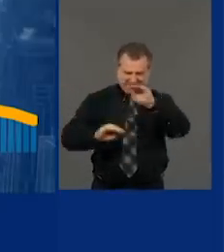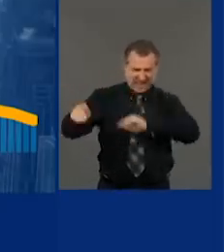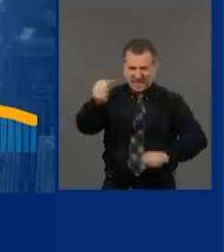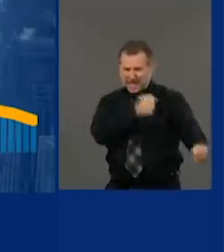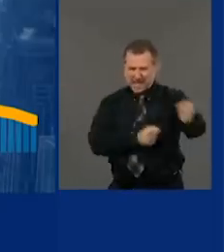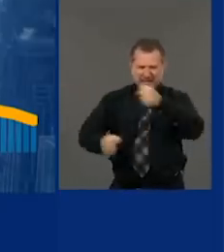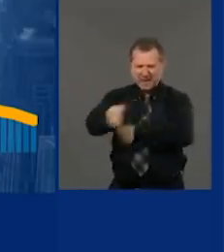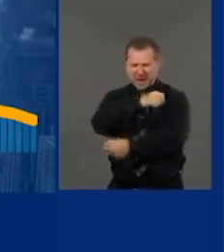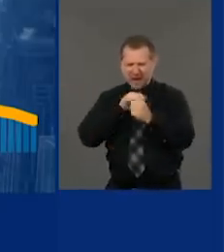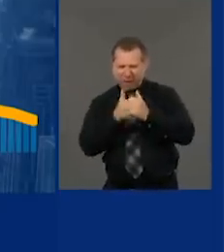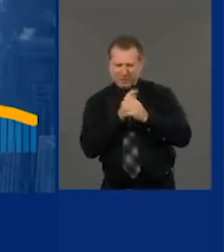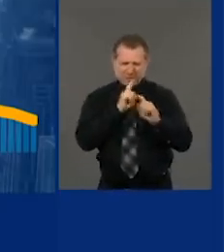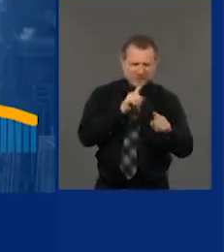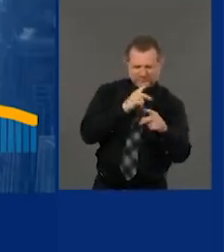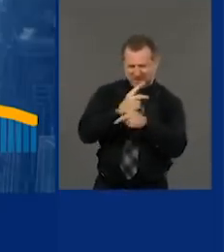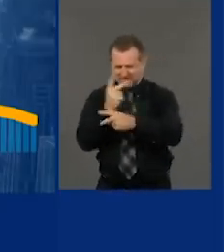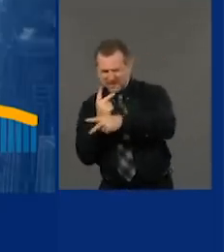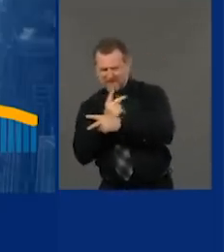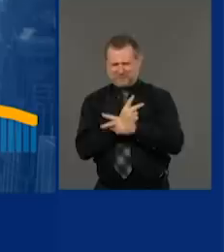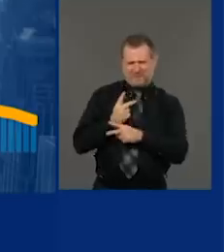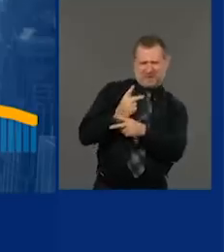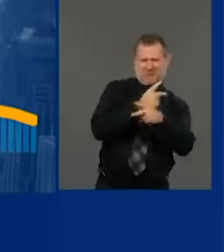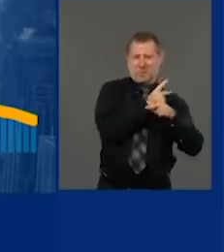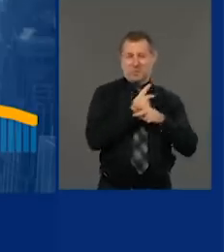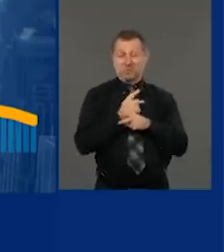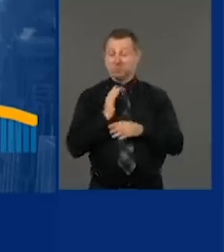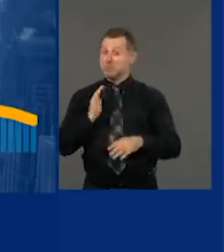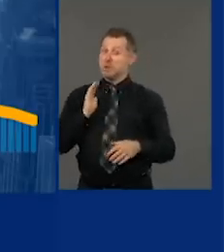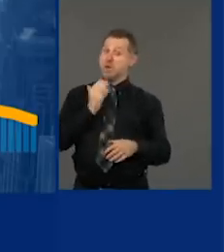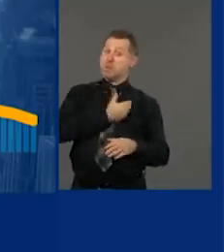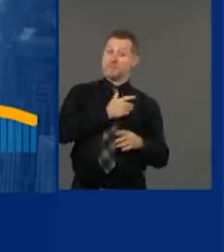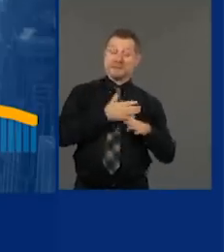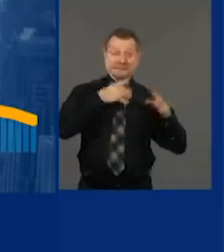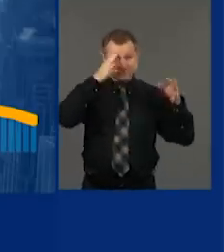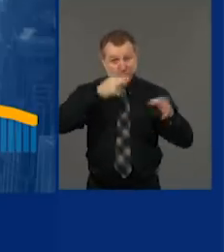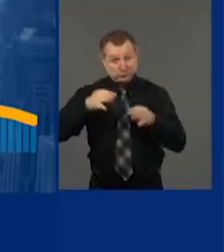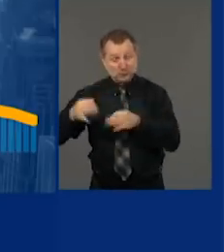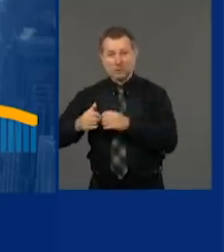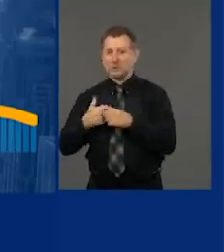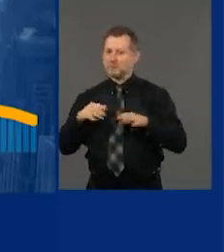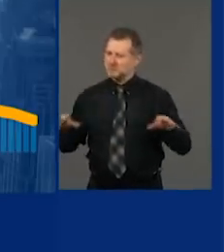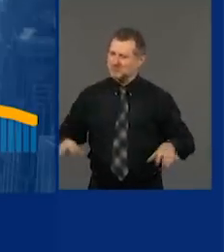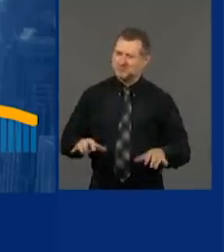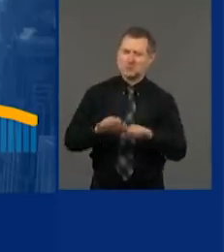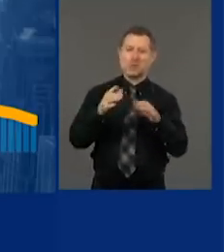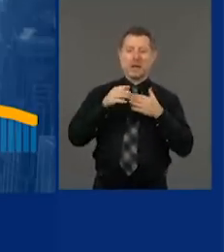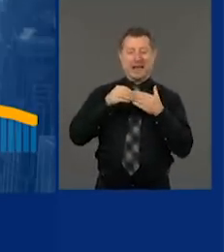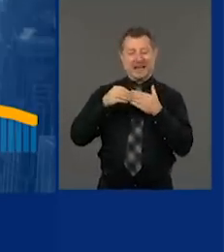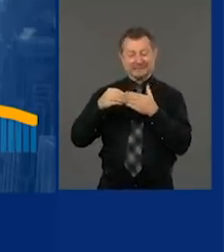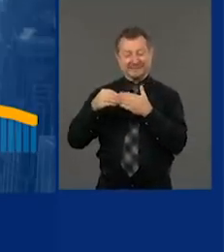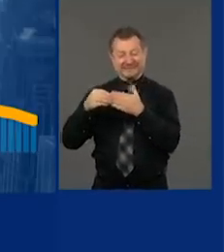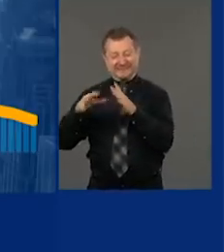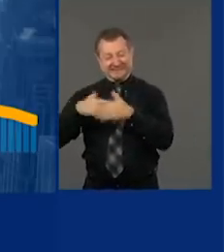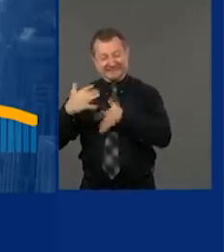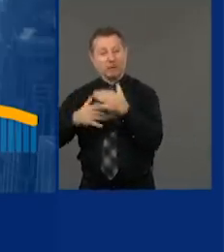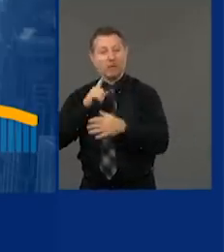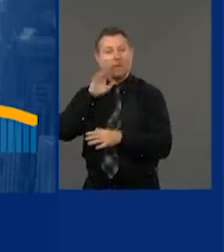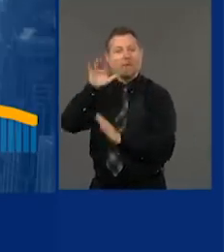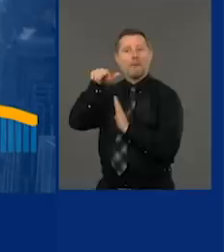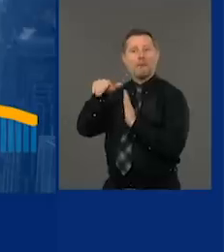It ends when you say it ends, right? This was traumatizing for people.